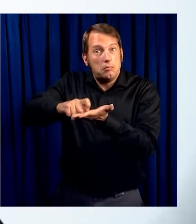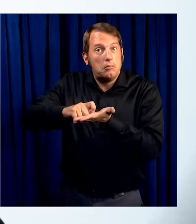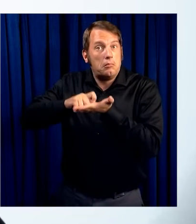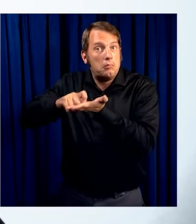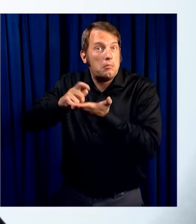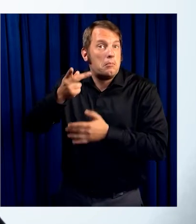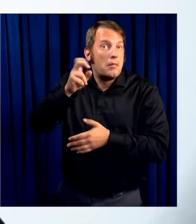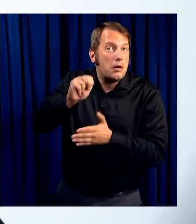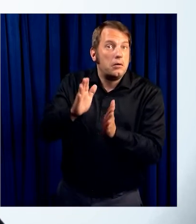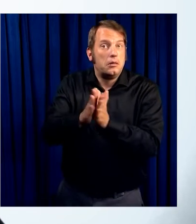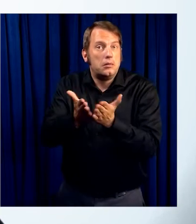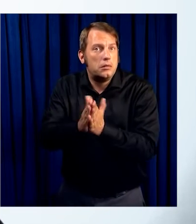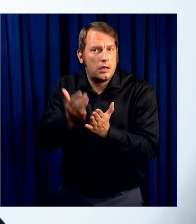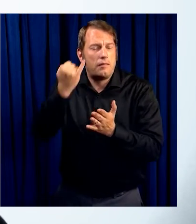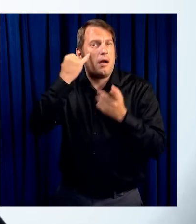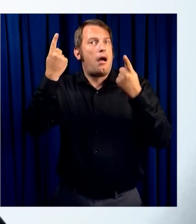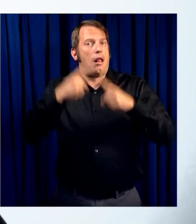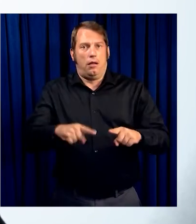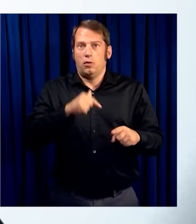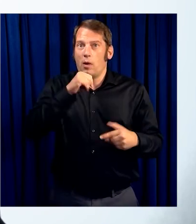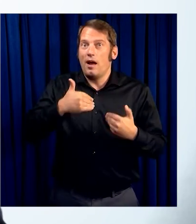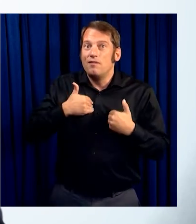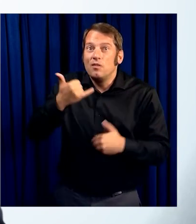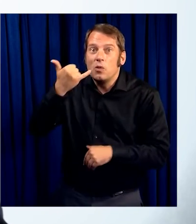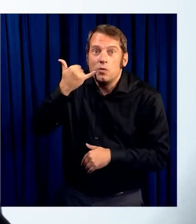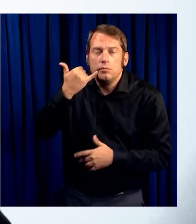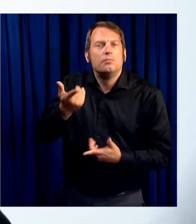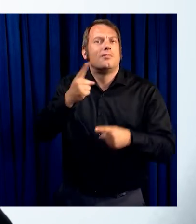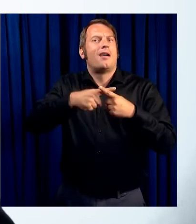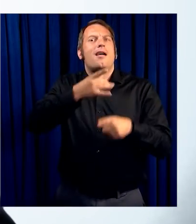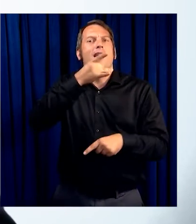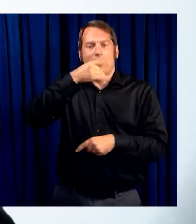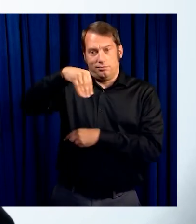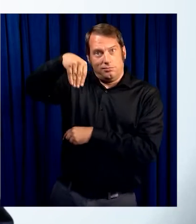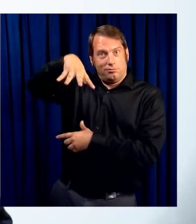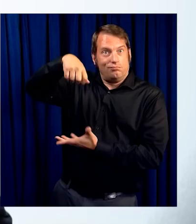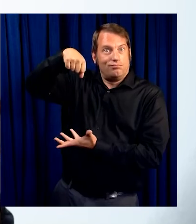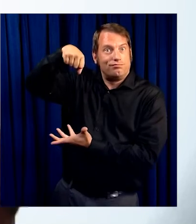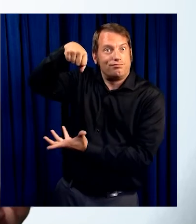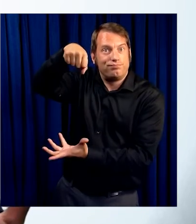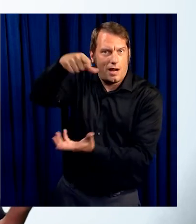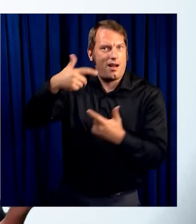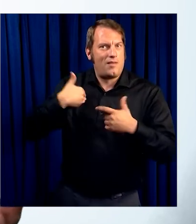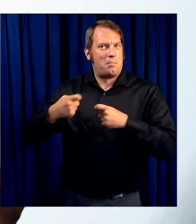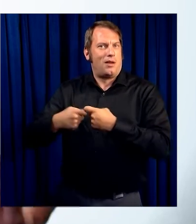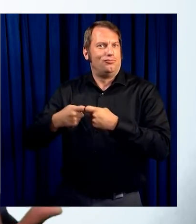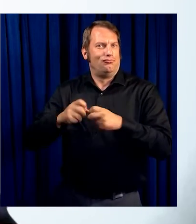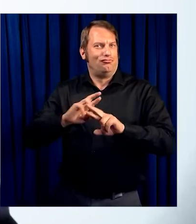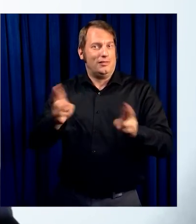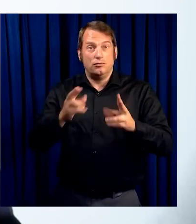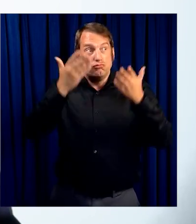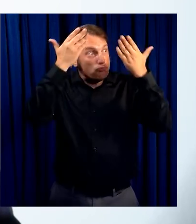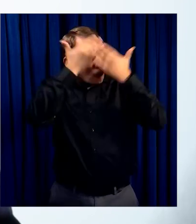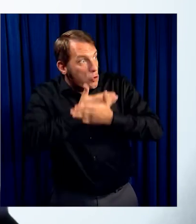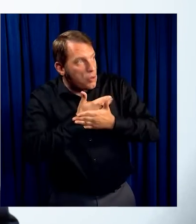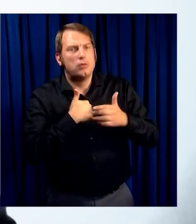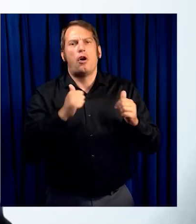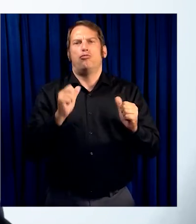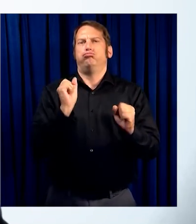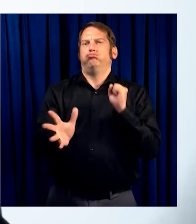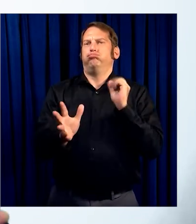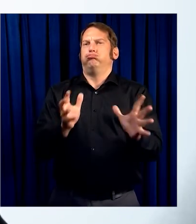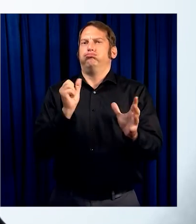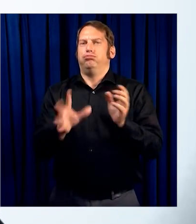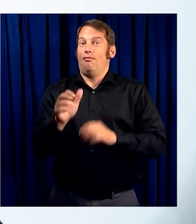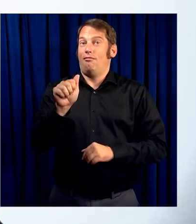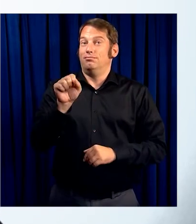and I need it for communication. And a battery-operated lantern so that even if it's dark, I can communicate either through sign